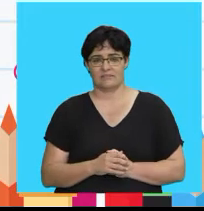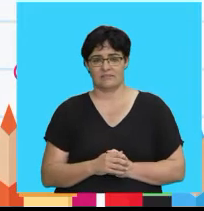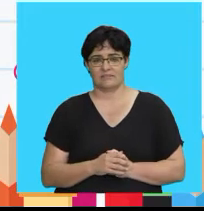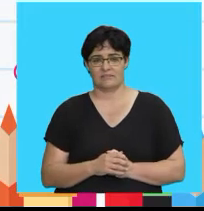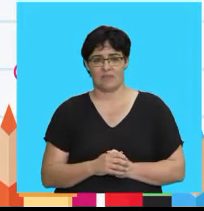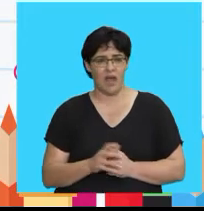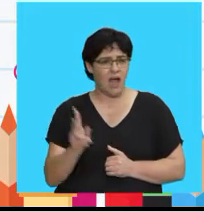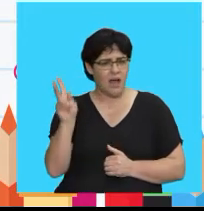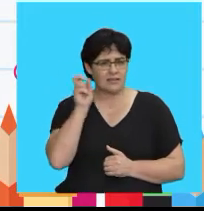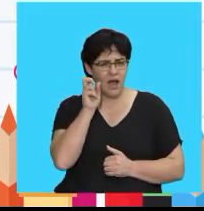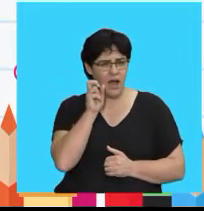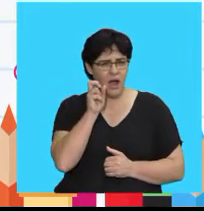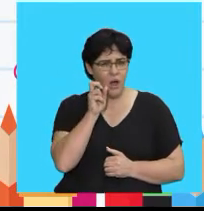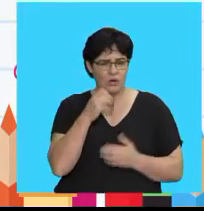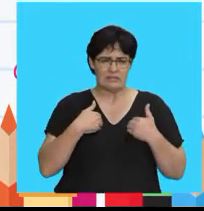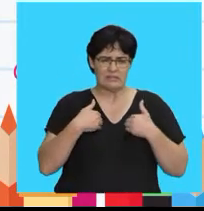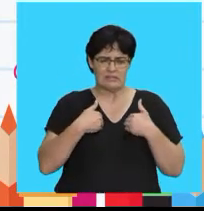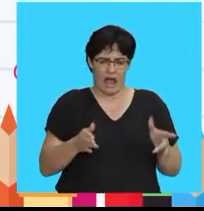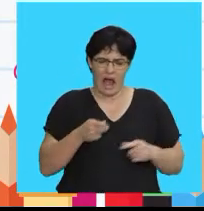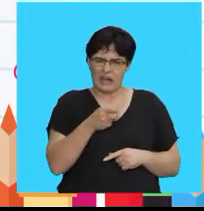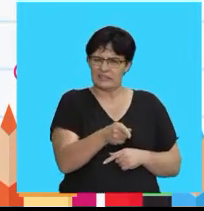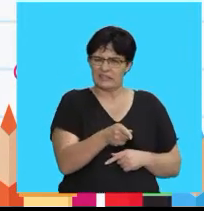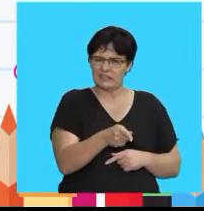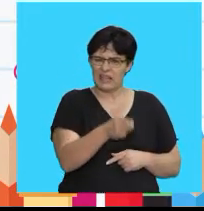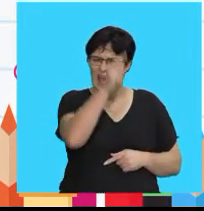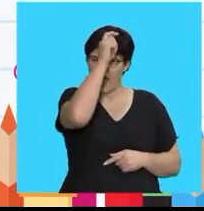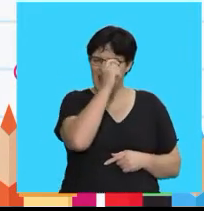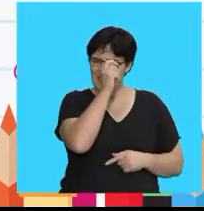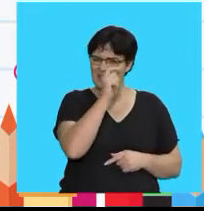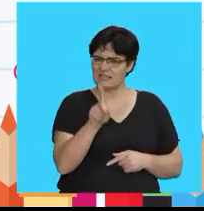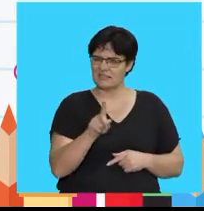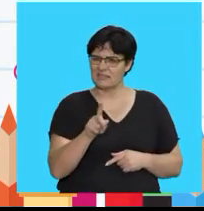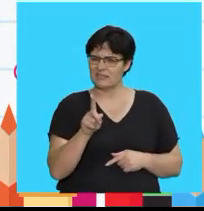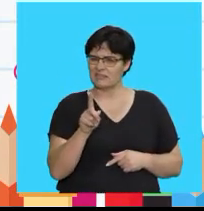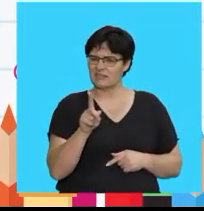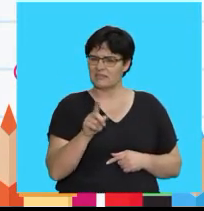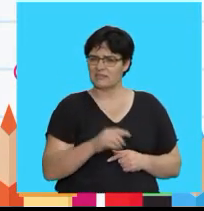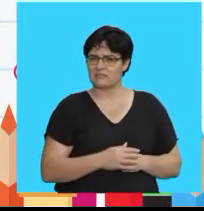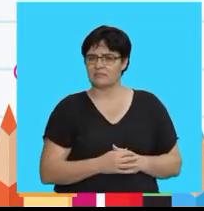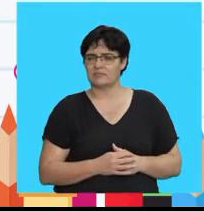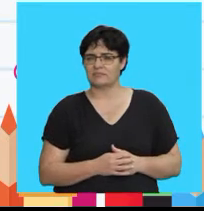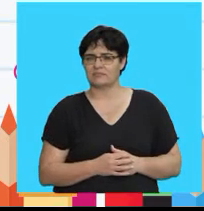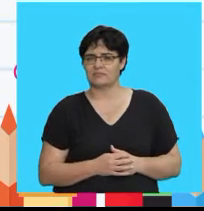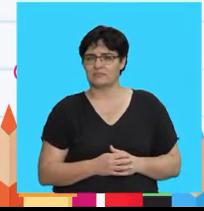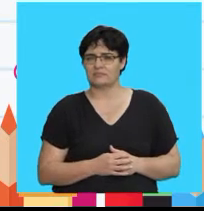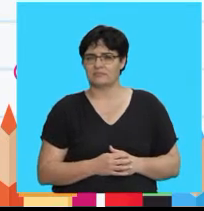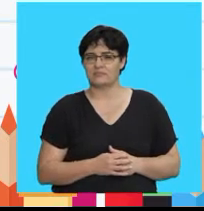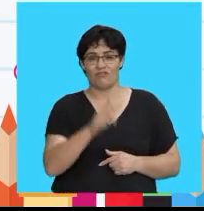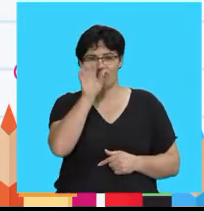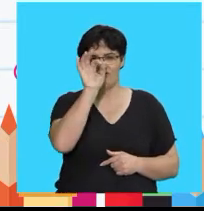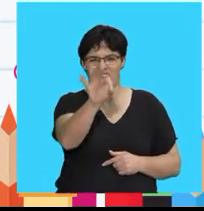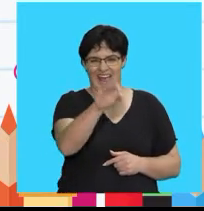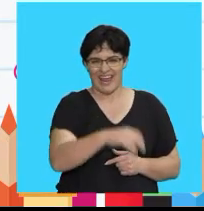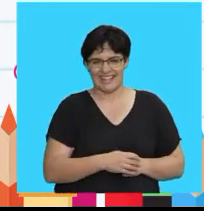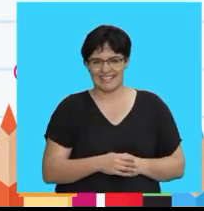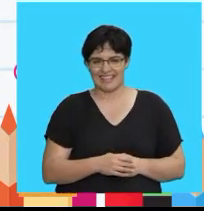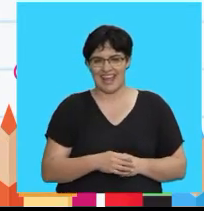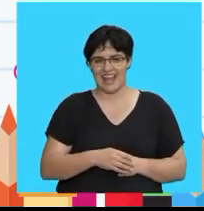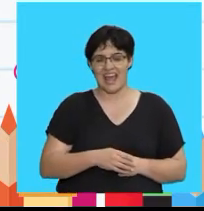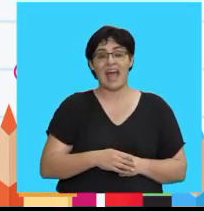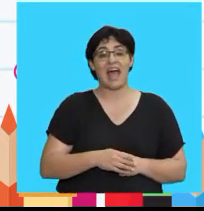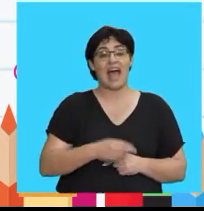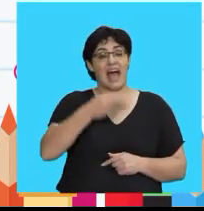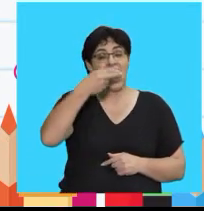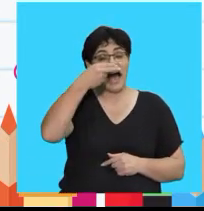What sound do you hear At the beginning of hat? Ha That's right Hat starts with